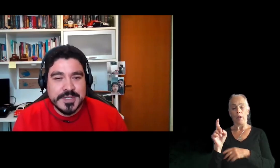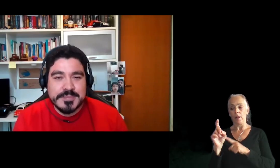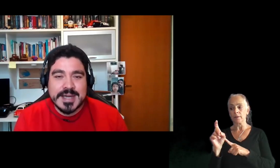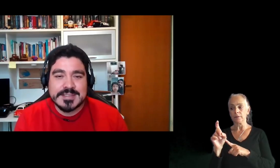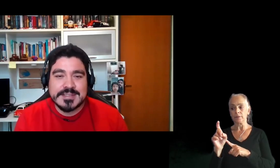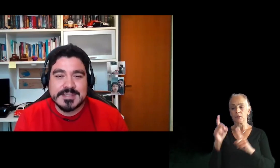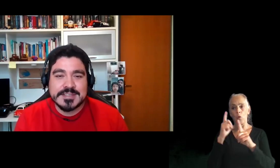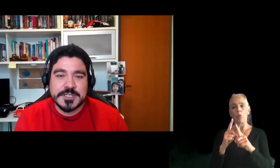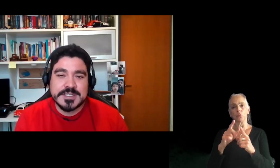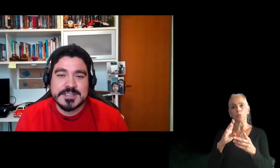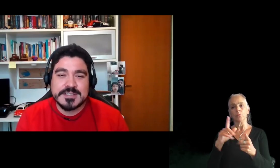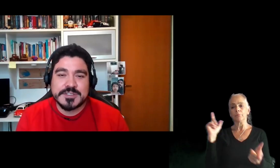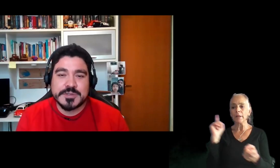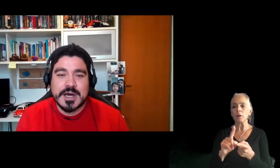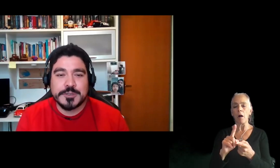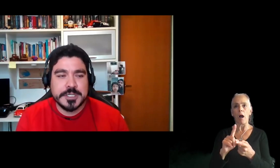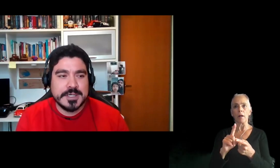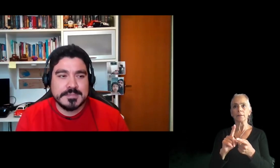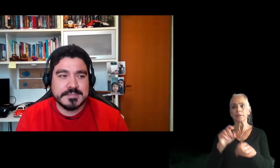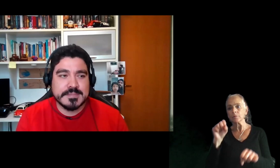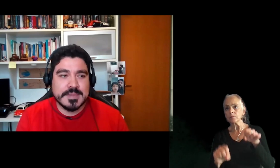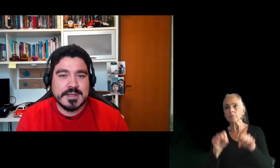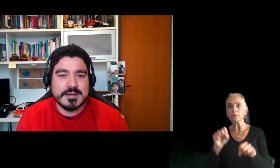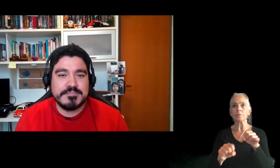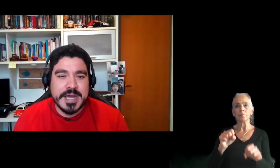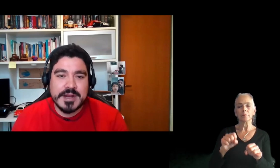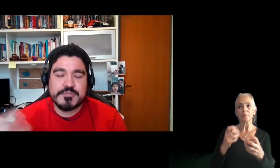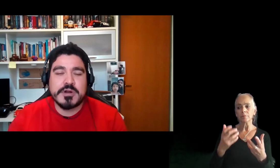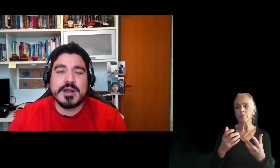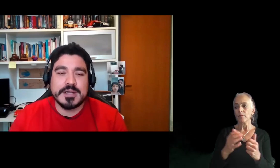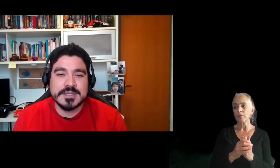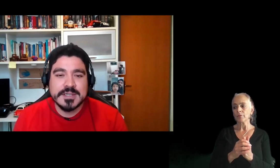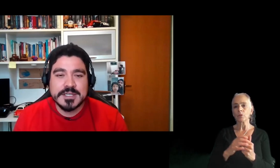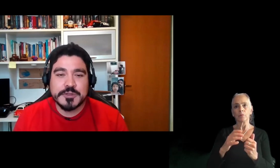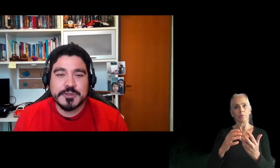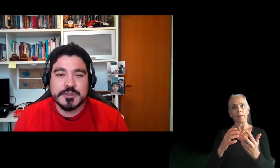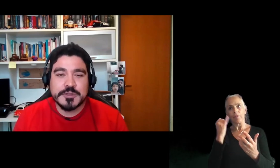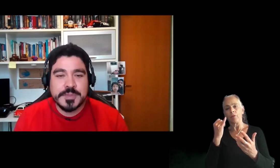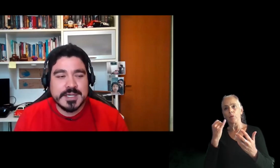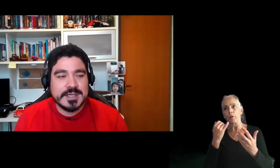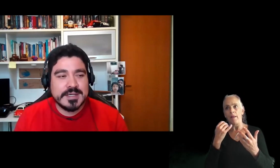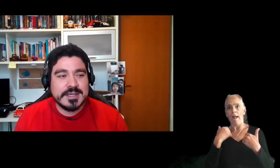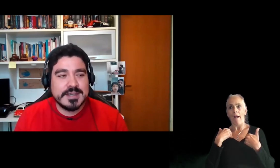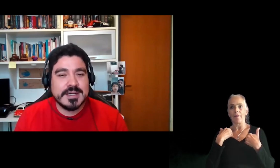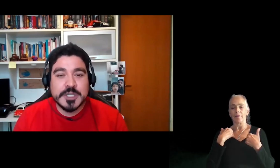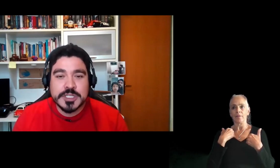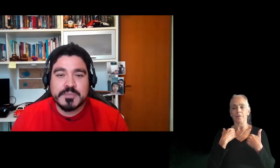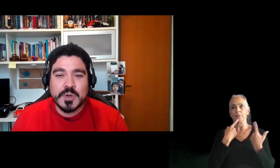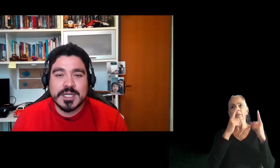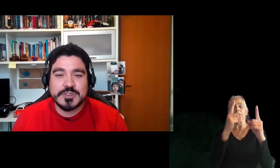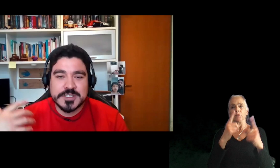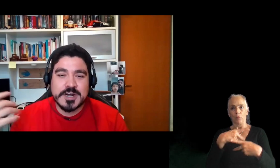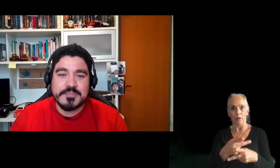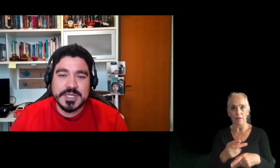to minimize these uncertainties to launch, uh, a competitive product. It could, it could, it a, uh, a